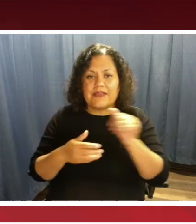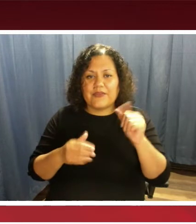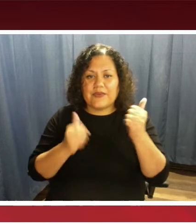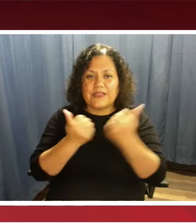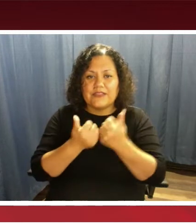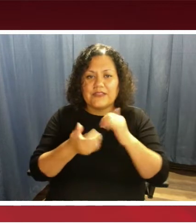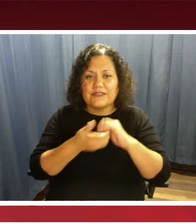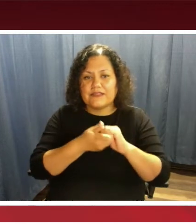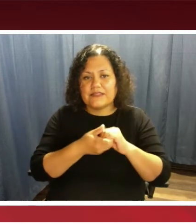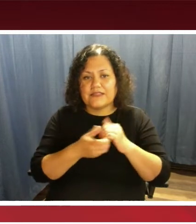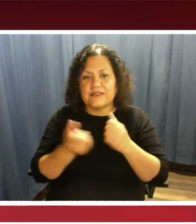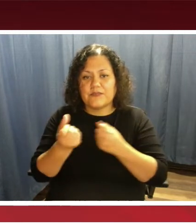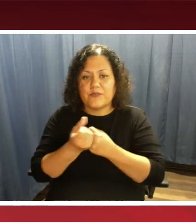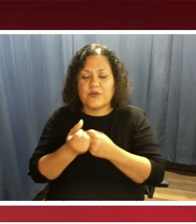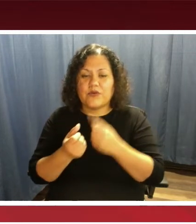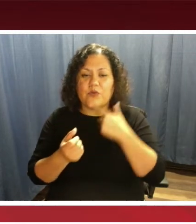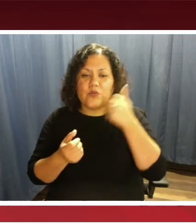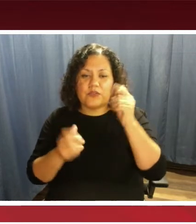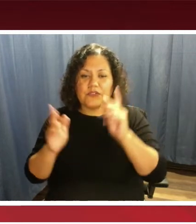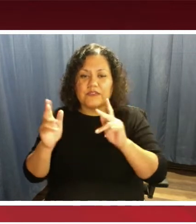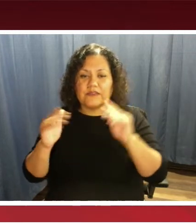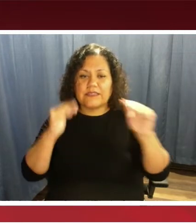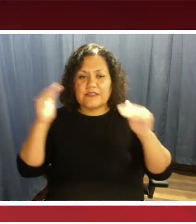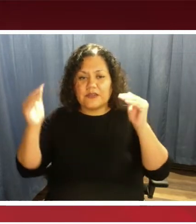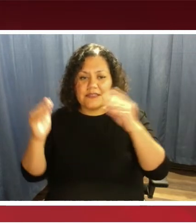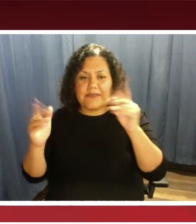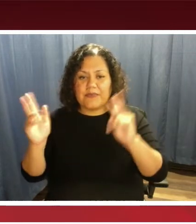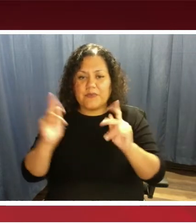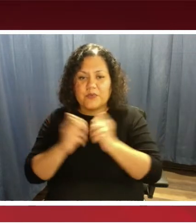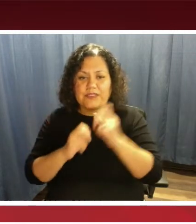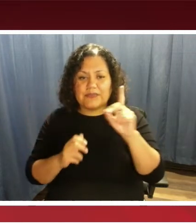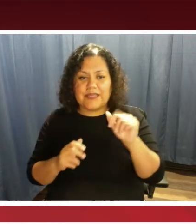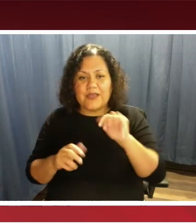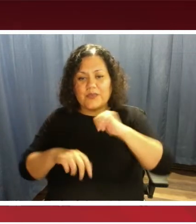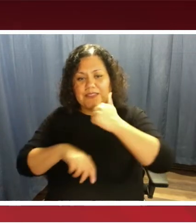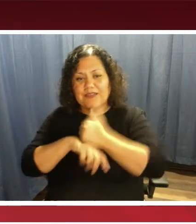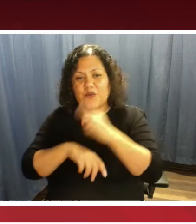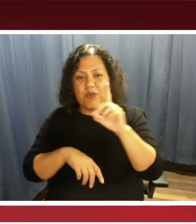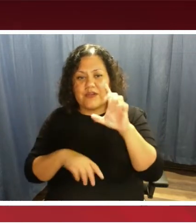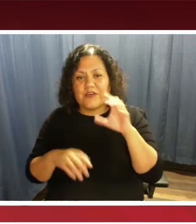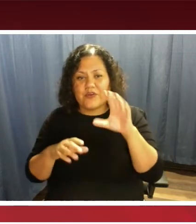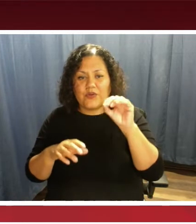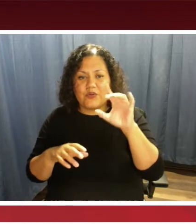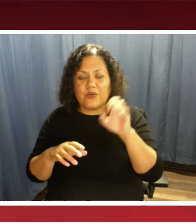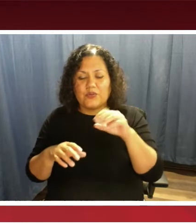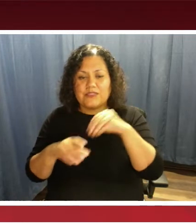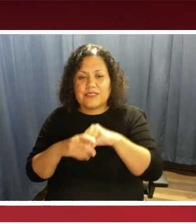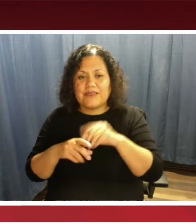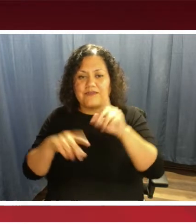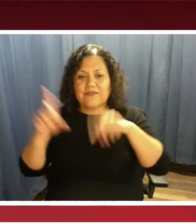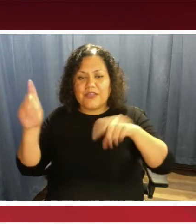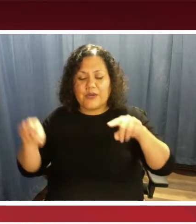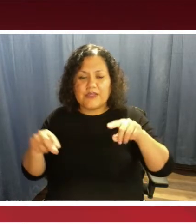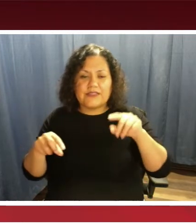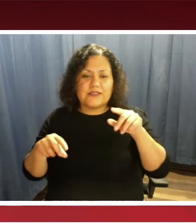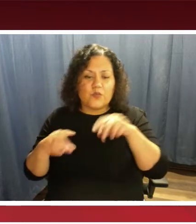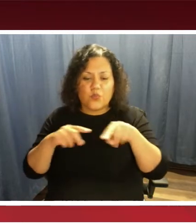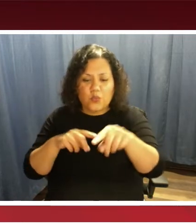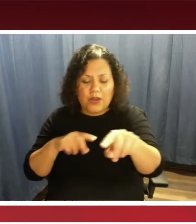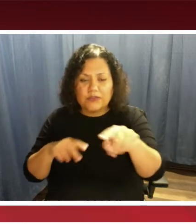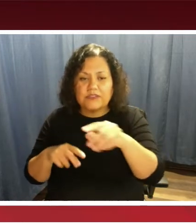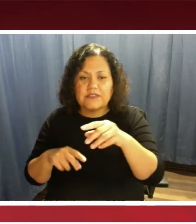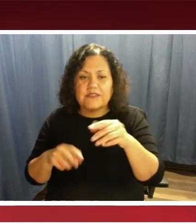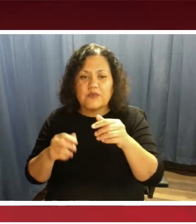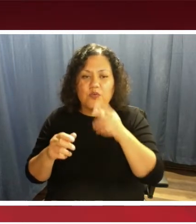adults and people with disabilities. And what we did is we installed 100 codes throughout routes and bus stops with high ridership